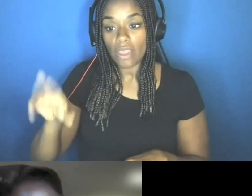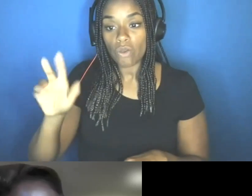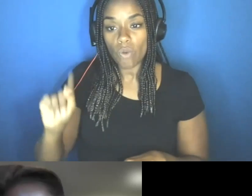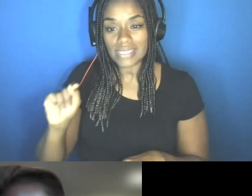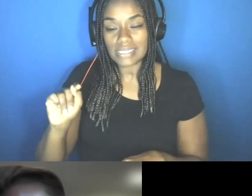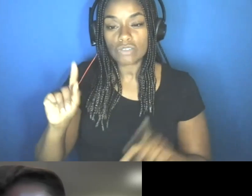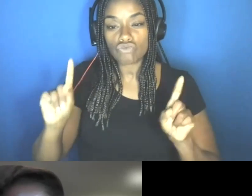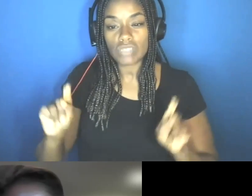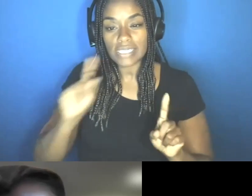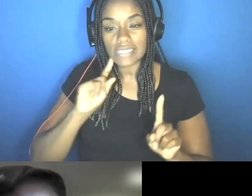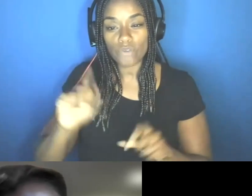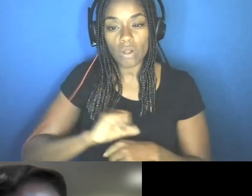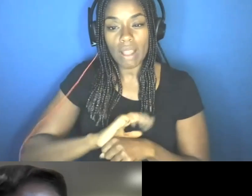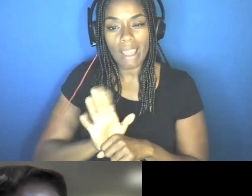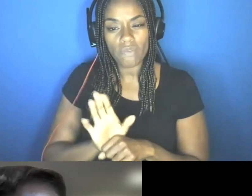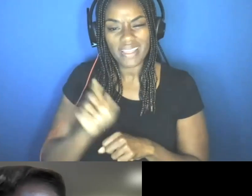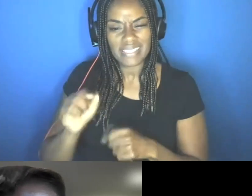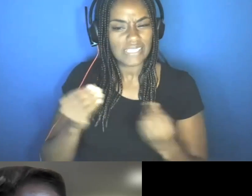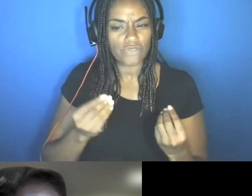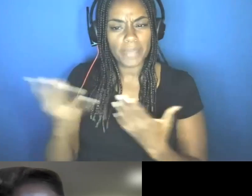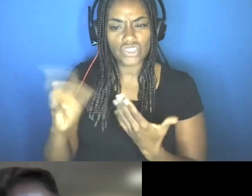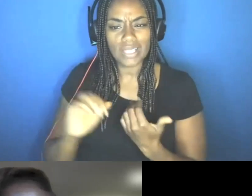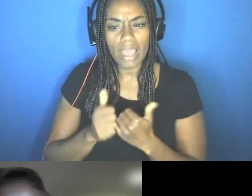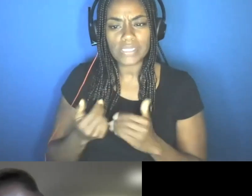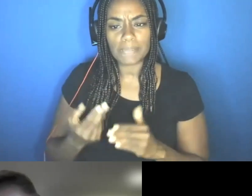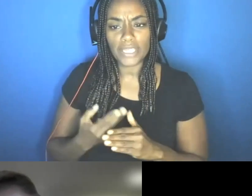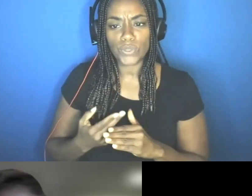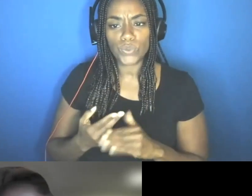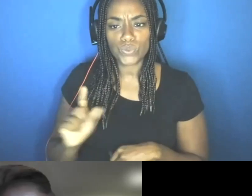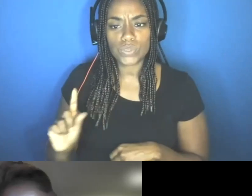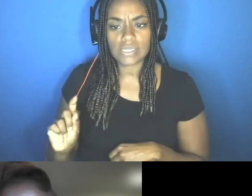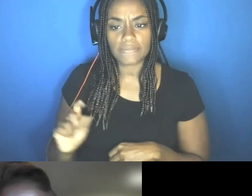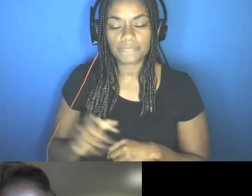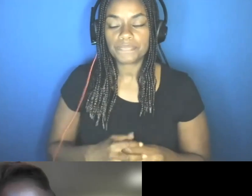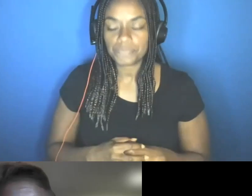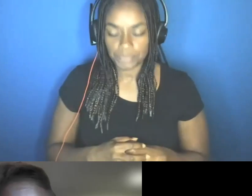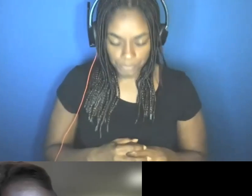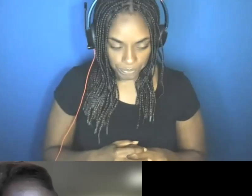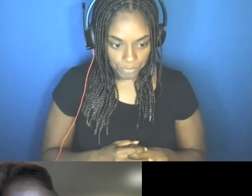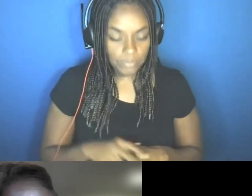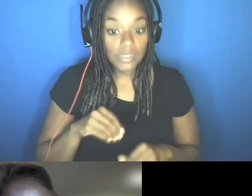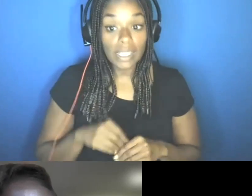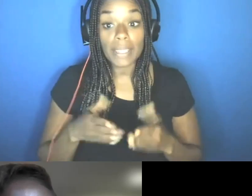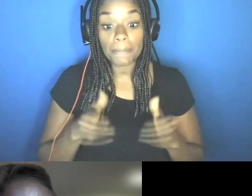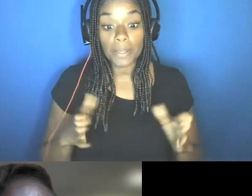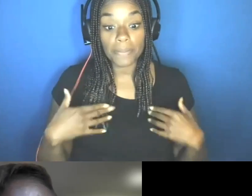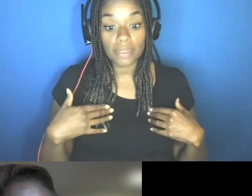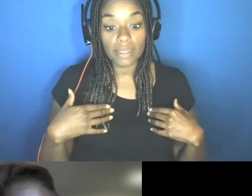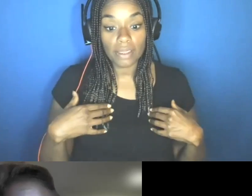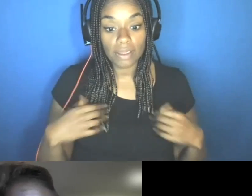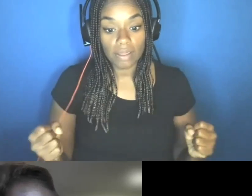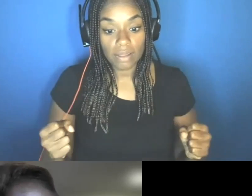How is this information being used? Yes. So in public health, surveillance is a